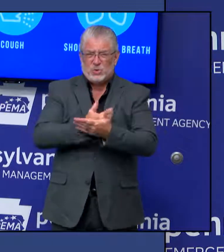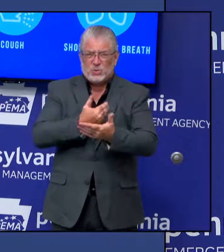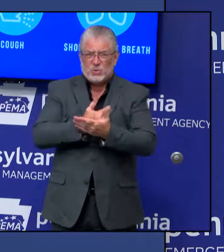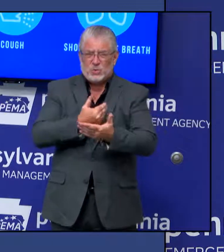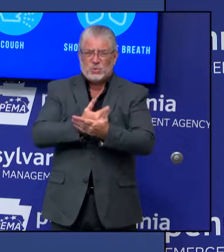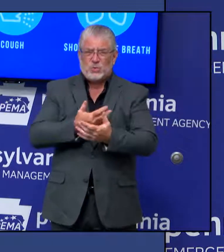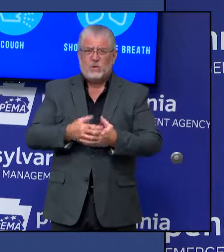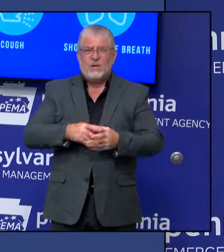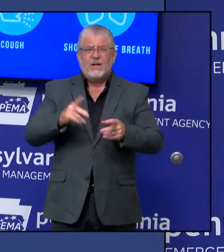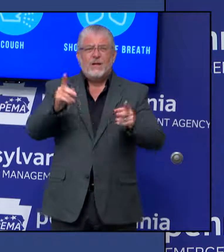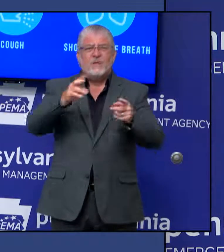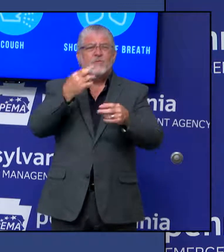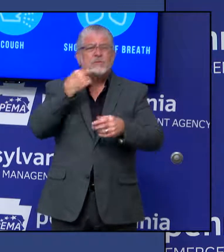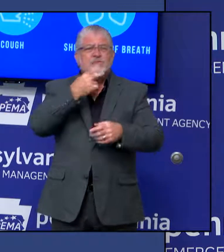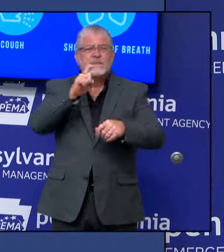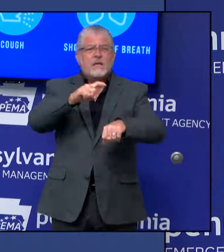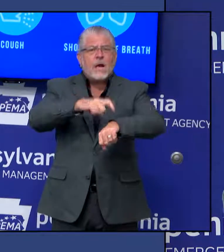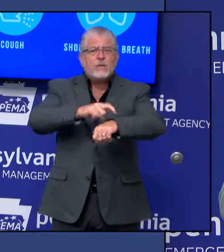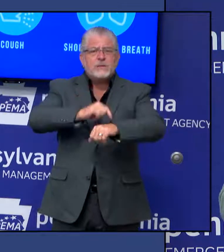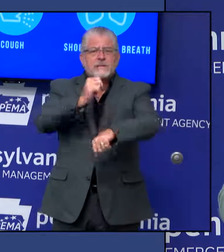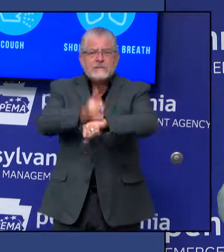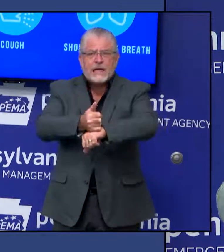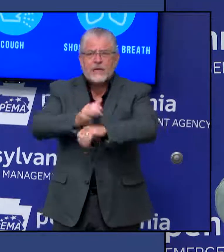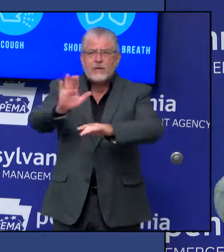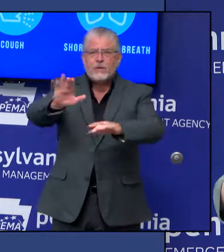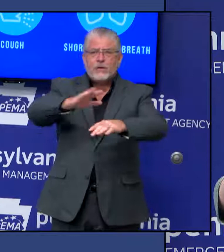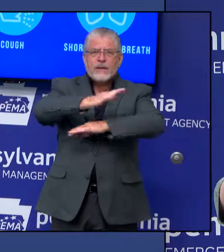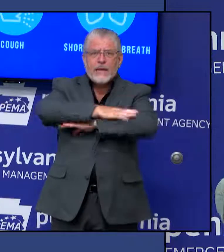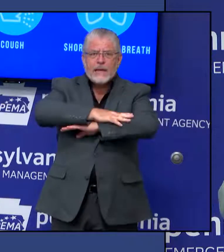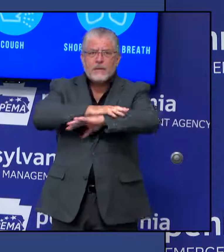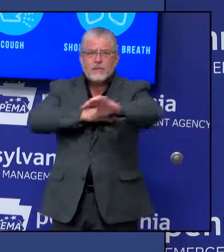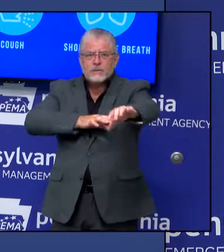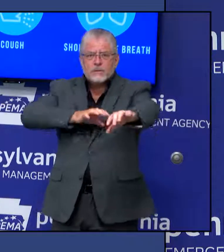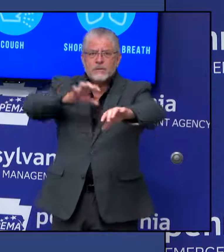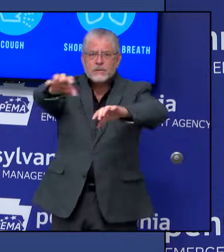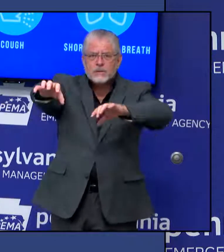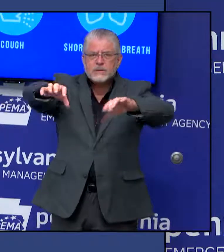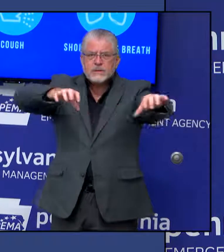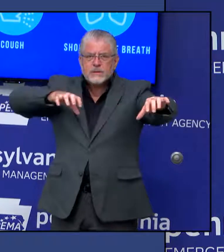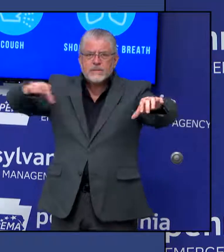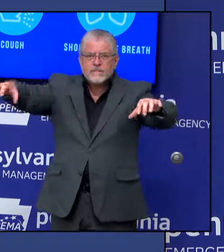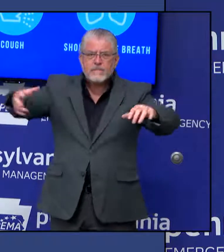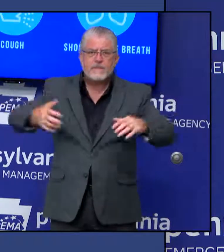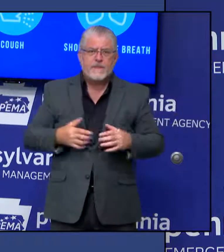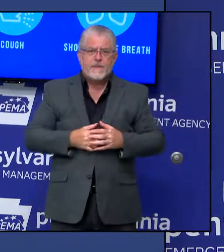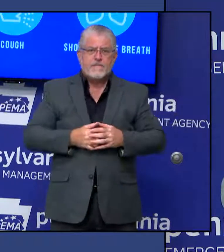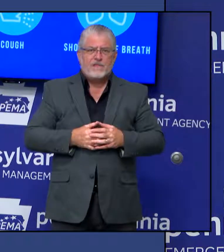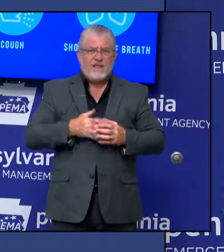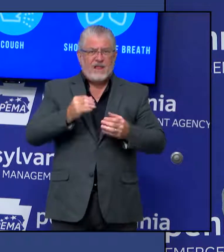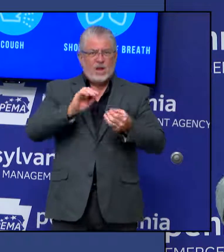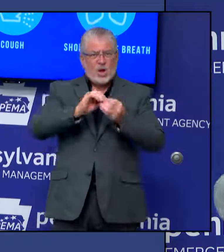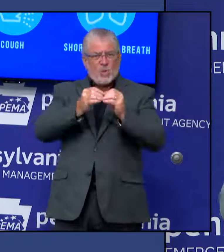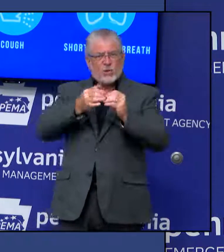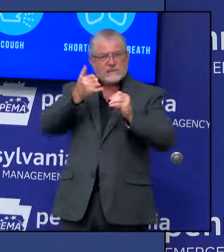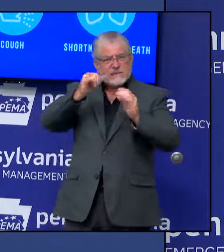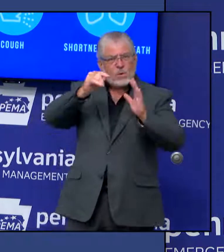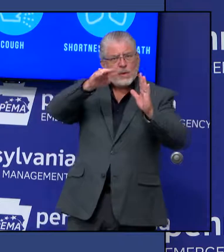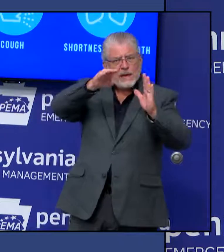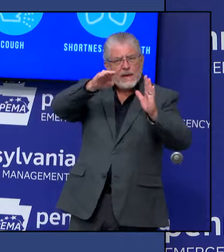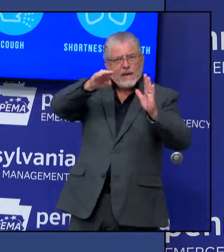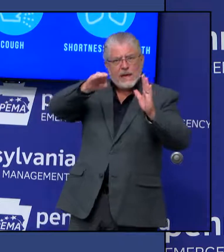like that. We want everyone to be prepared. We want to make sure that our numbers are still good. And so we're waiting two weeks to implement.